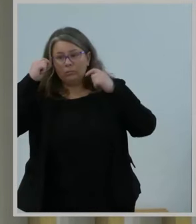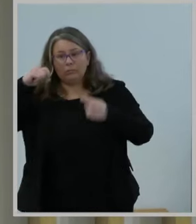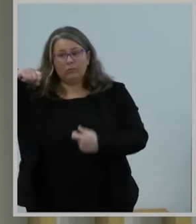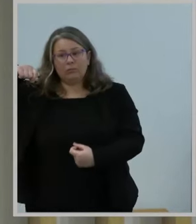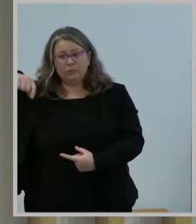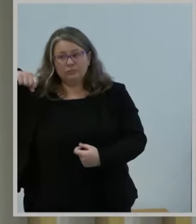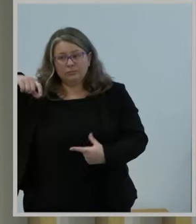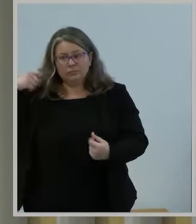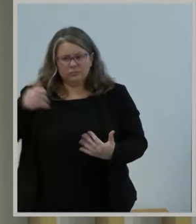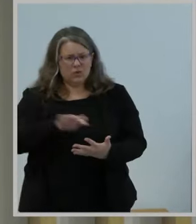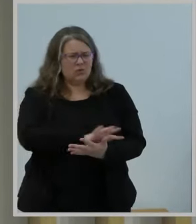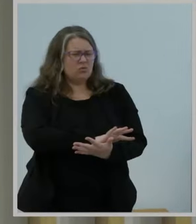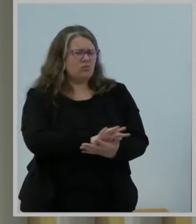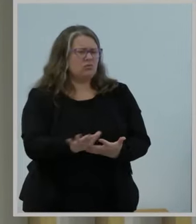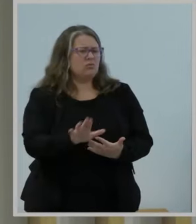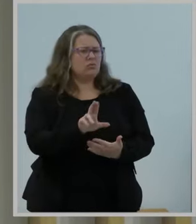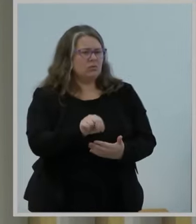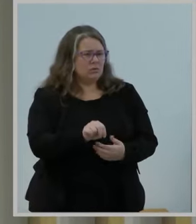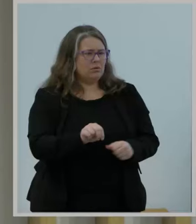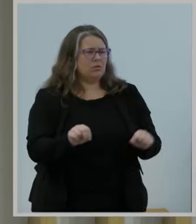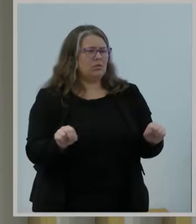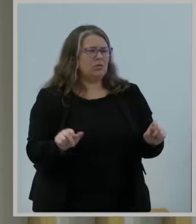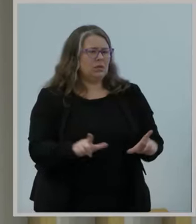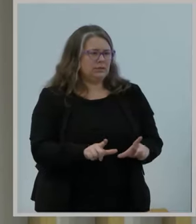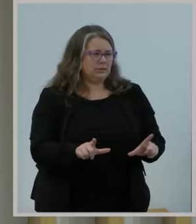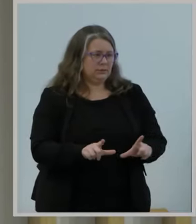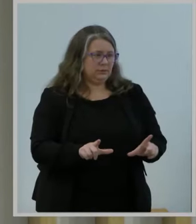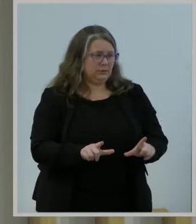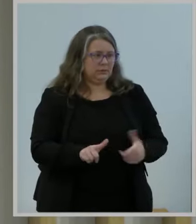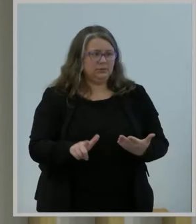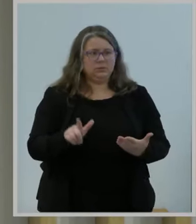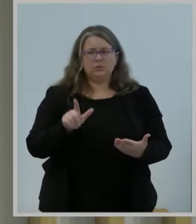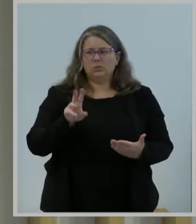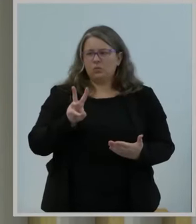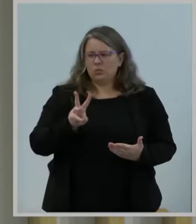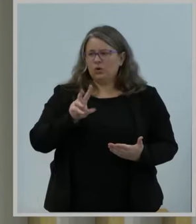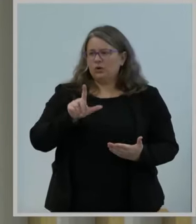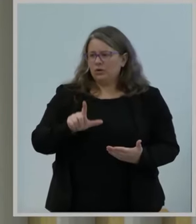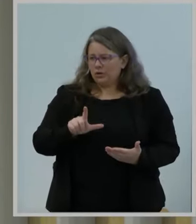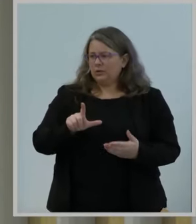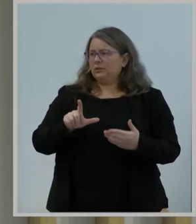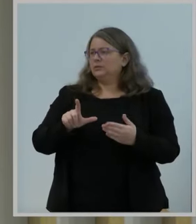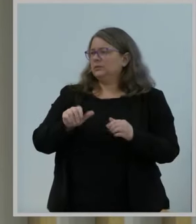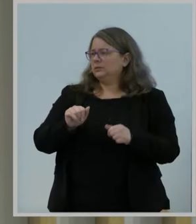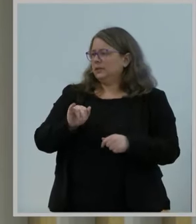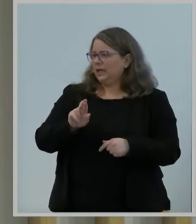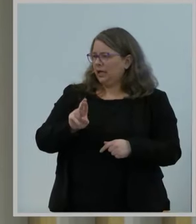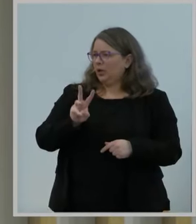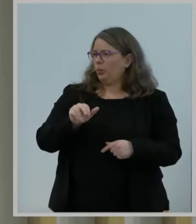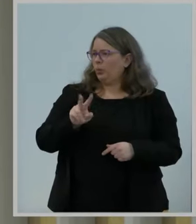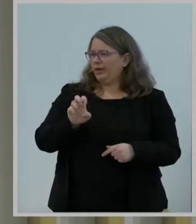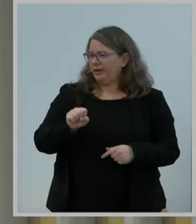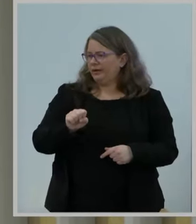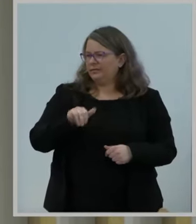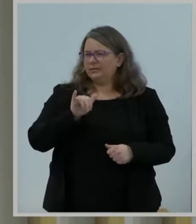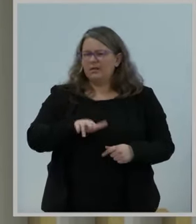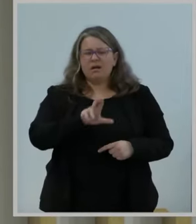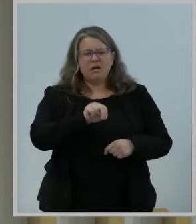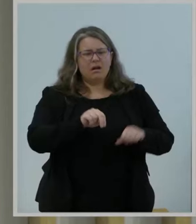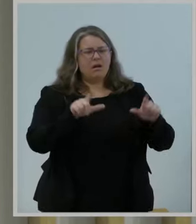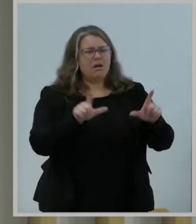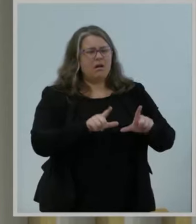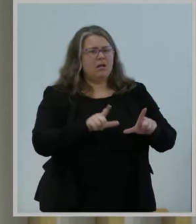depend on wireless airwaves that are unlicensed. Unlicensed spectrum is an invisible force.